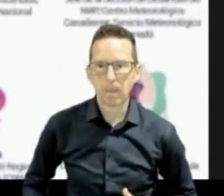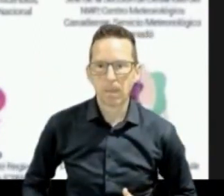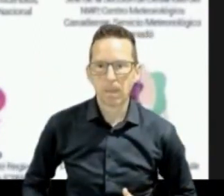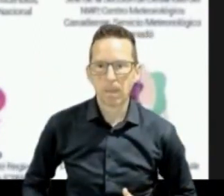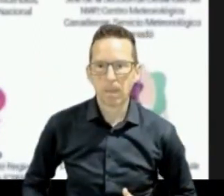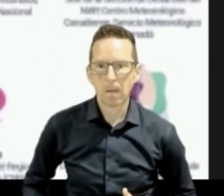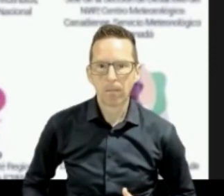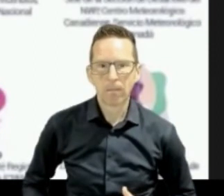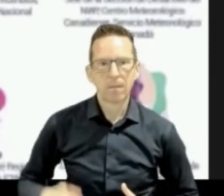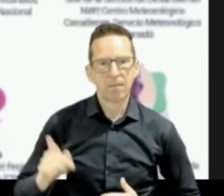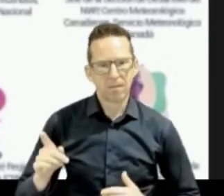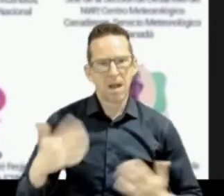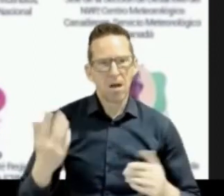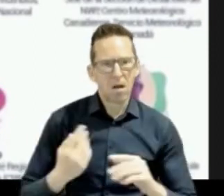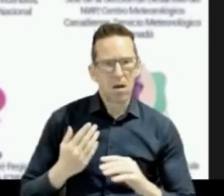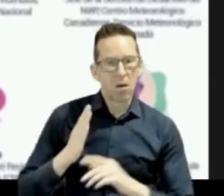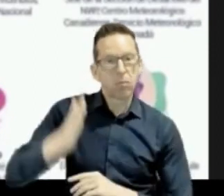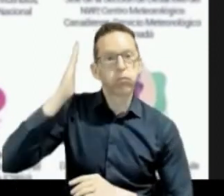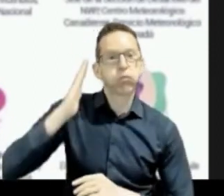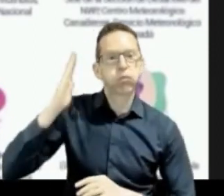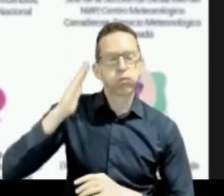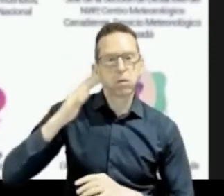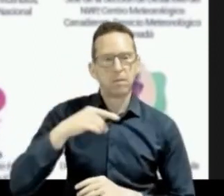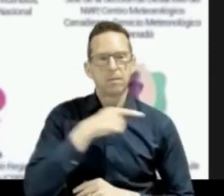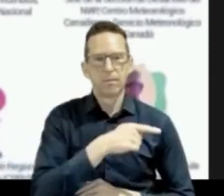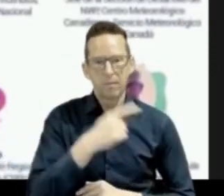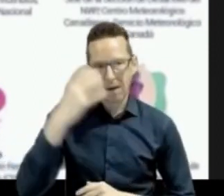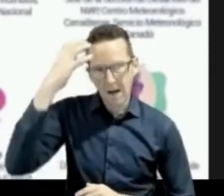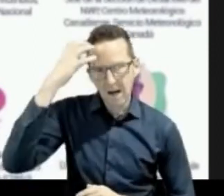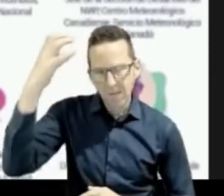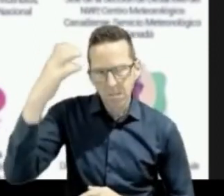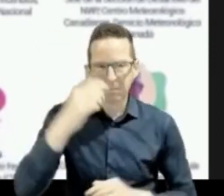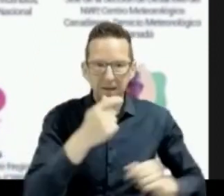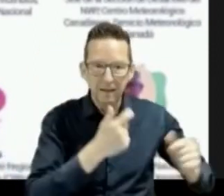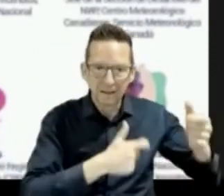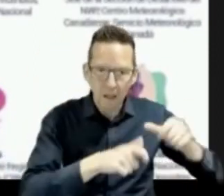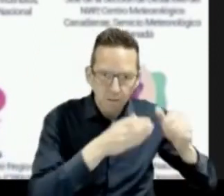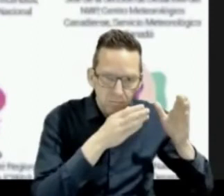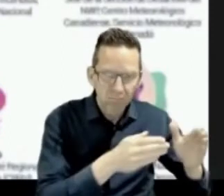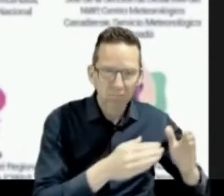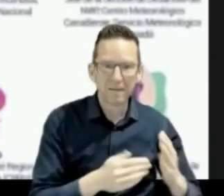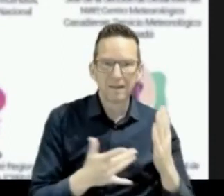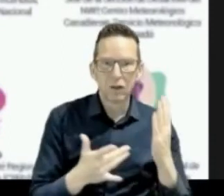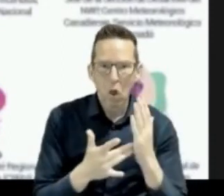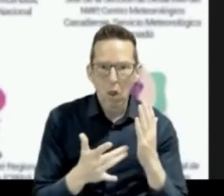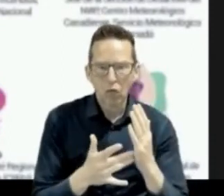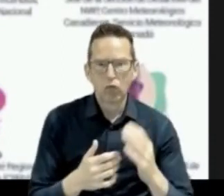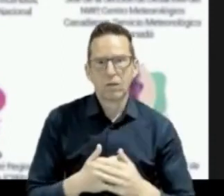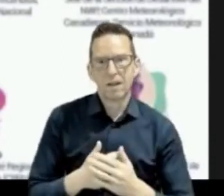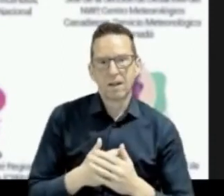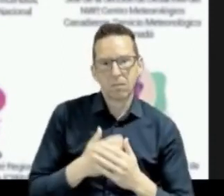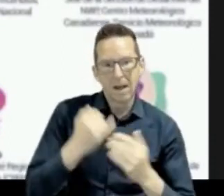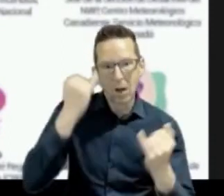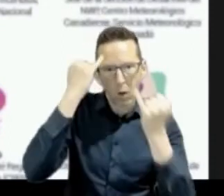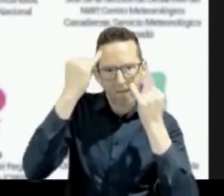programs of the Ministry of Science Technology and Innovation of Brazil and scientific director